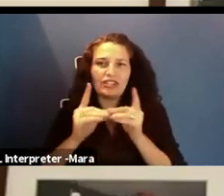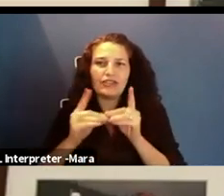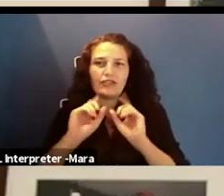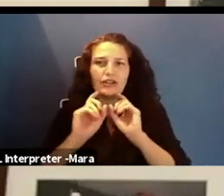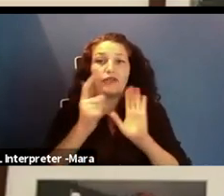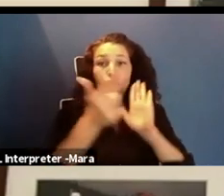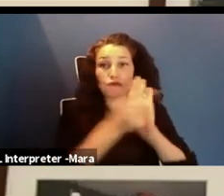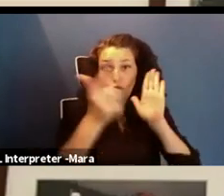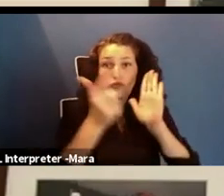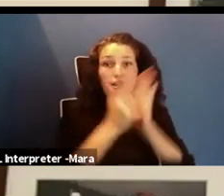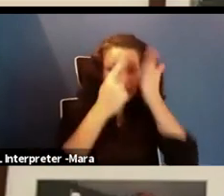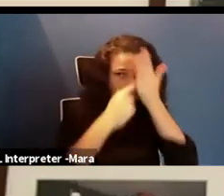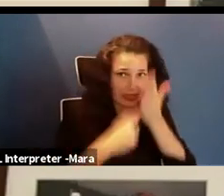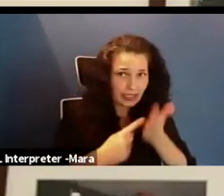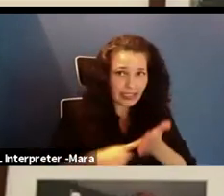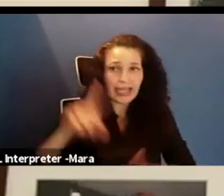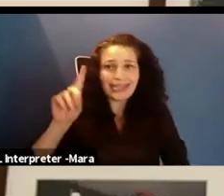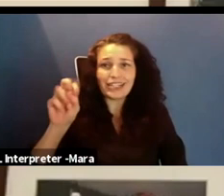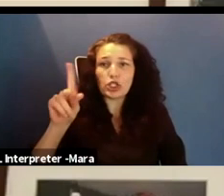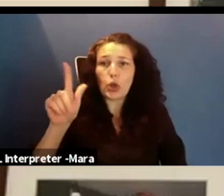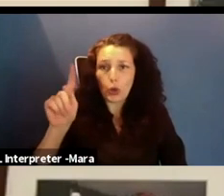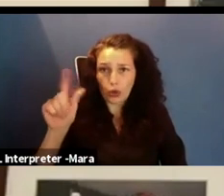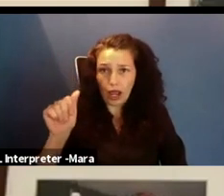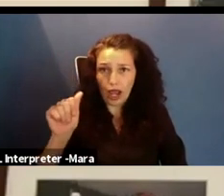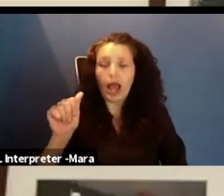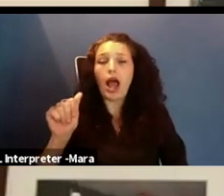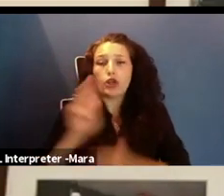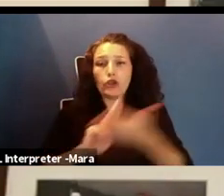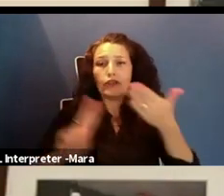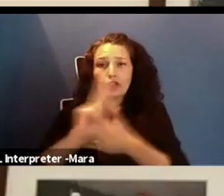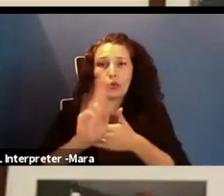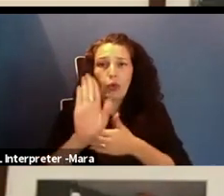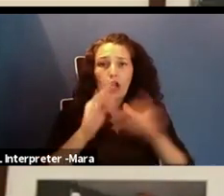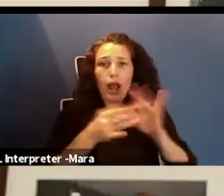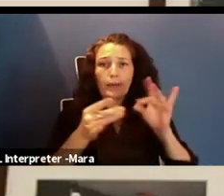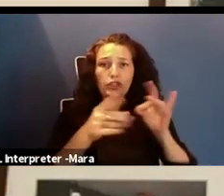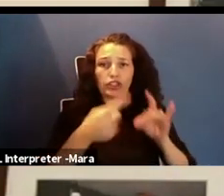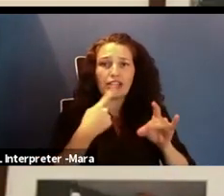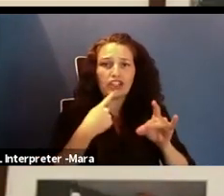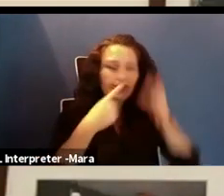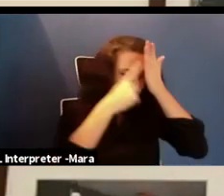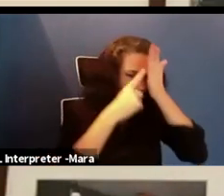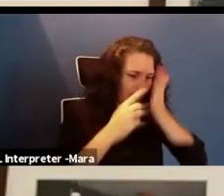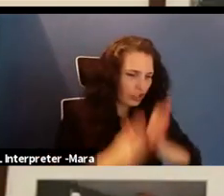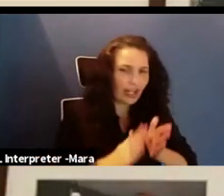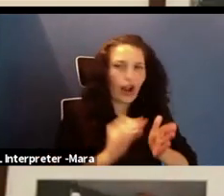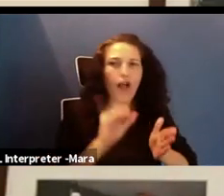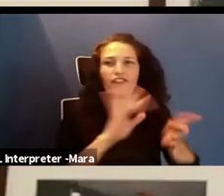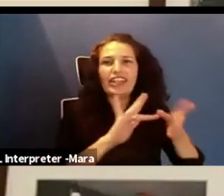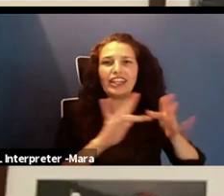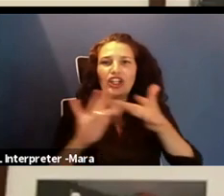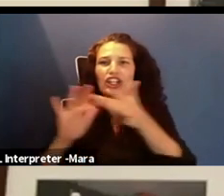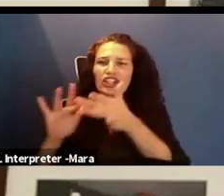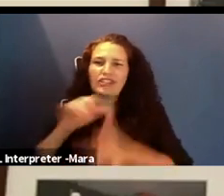one of her comments that I thought was incredibly inspiring is that she is an investigator of the Internet and